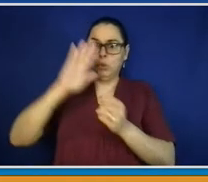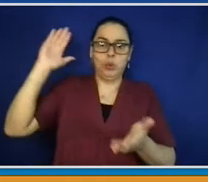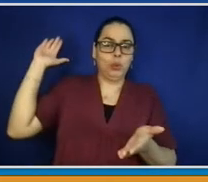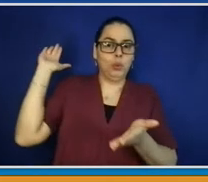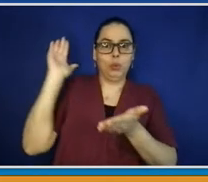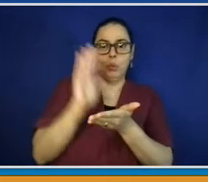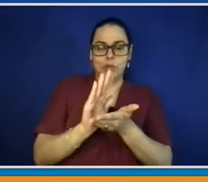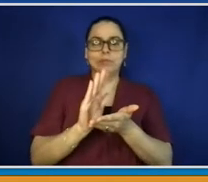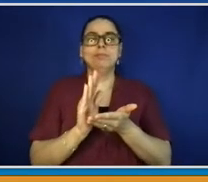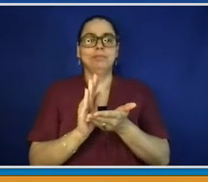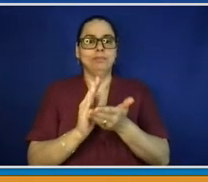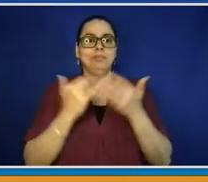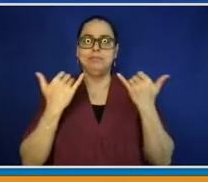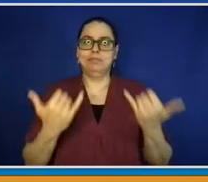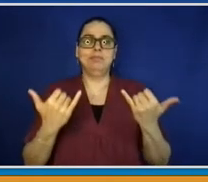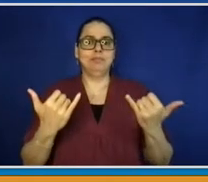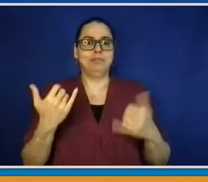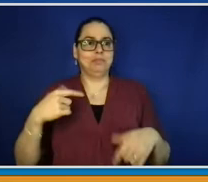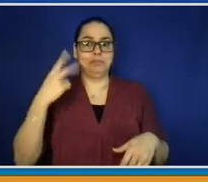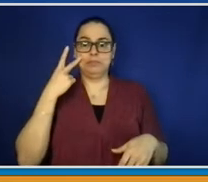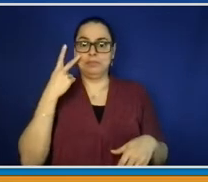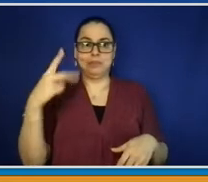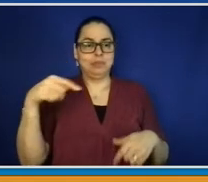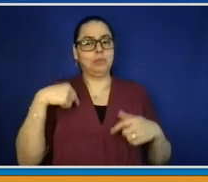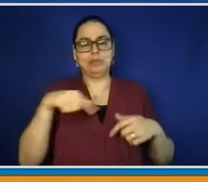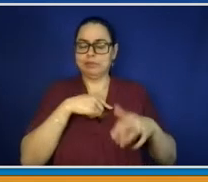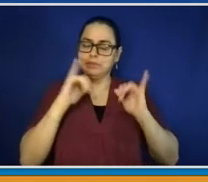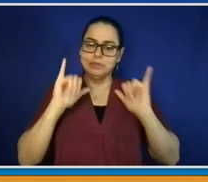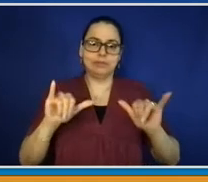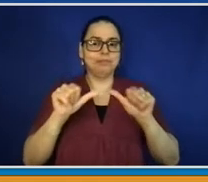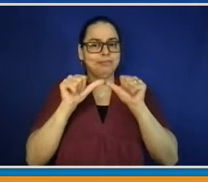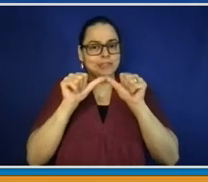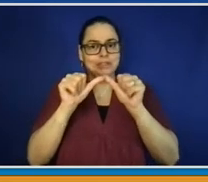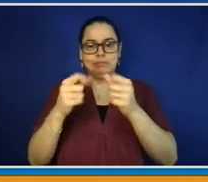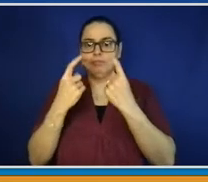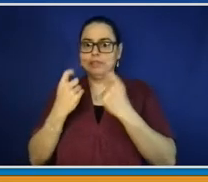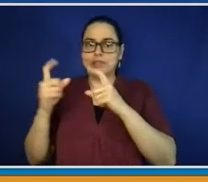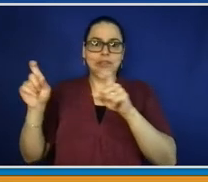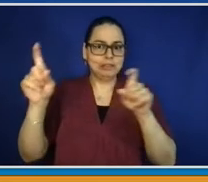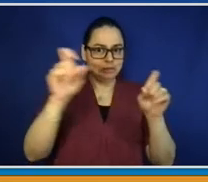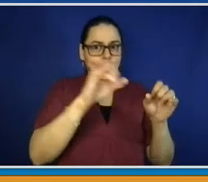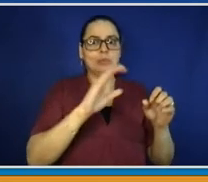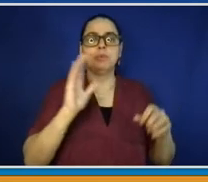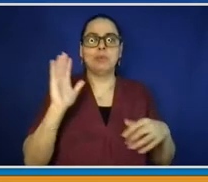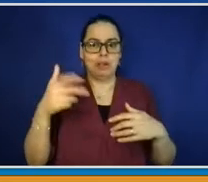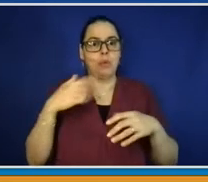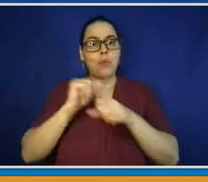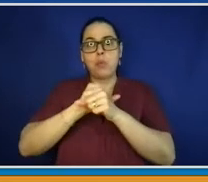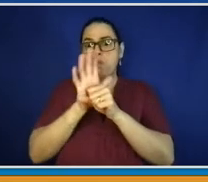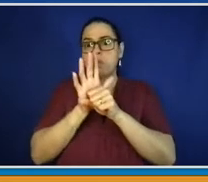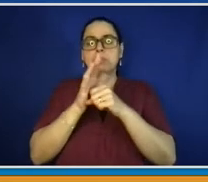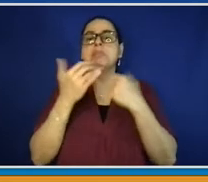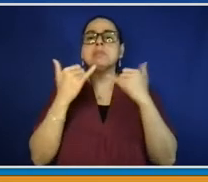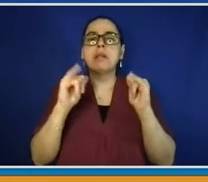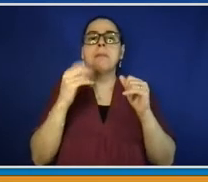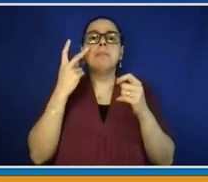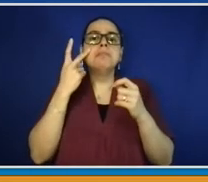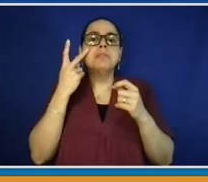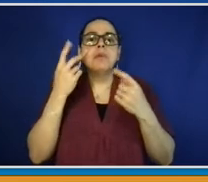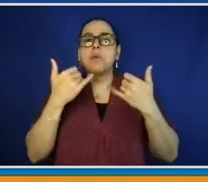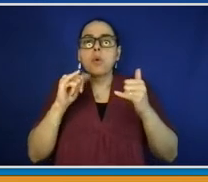there, that number of infection is dropping with each passing day, and that's all very encouraging. 270 active cases, 22